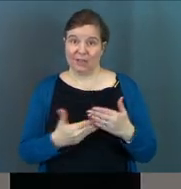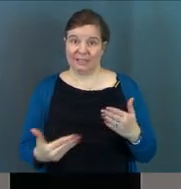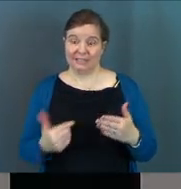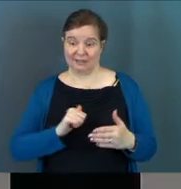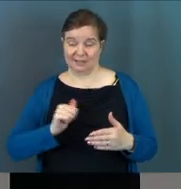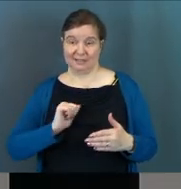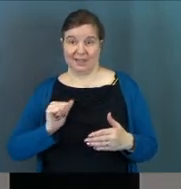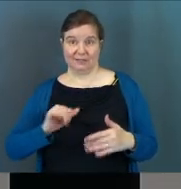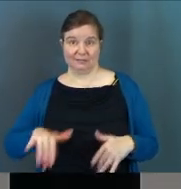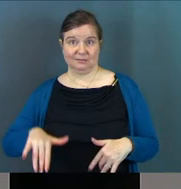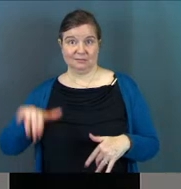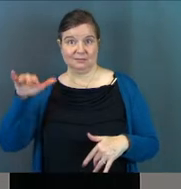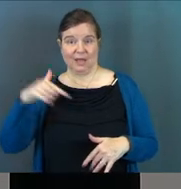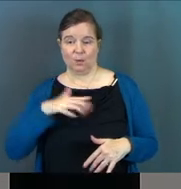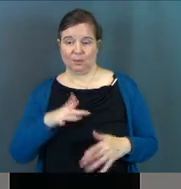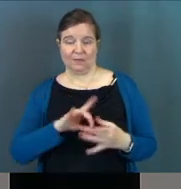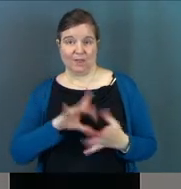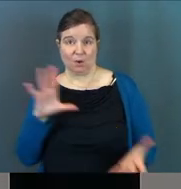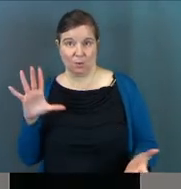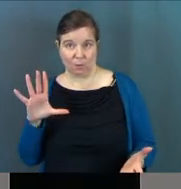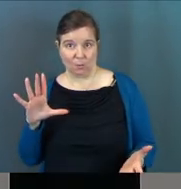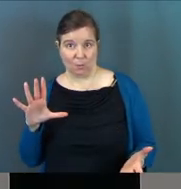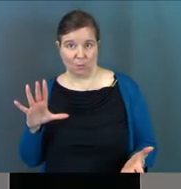these things is I will never let it go.